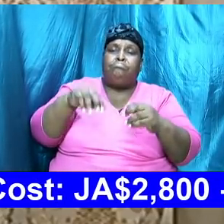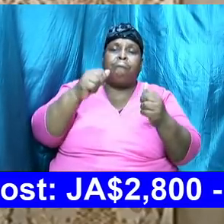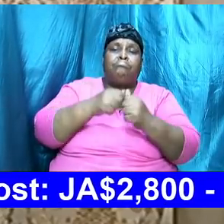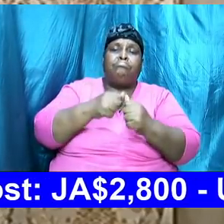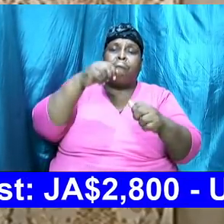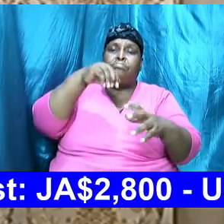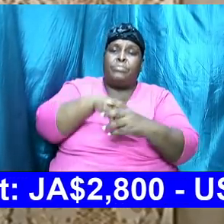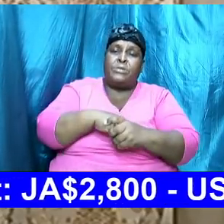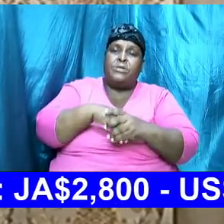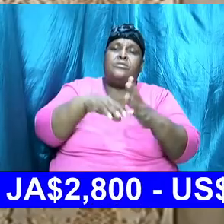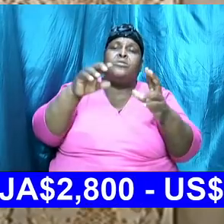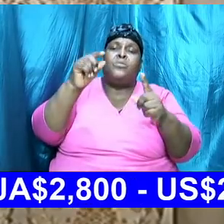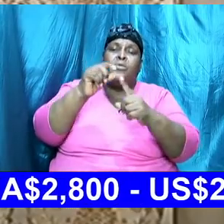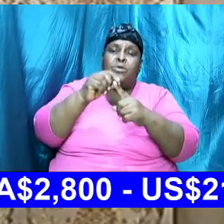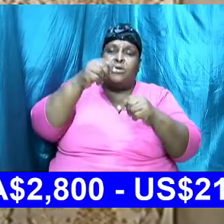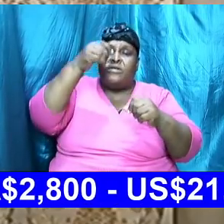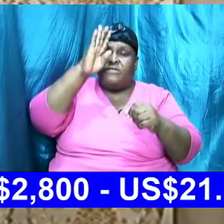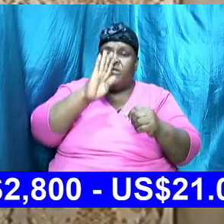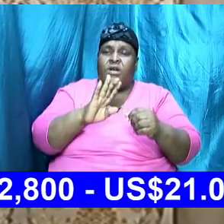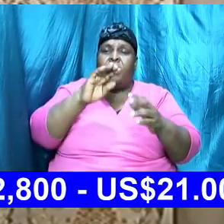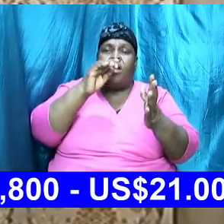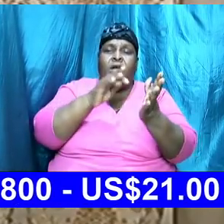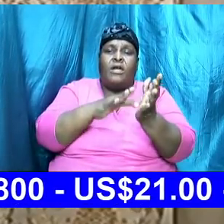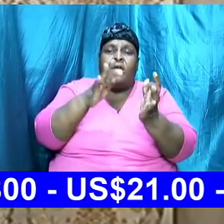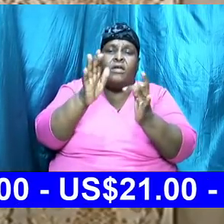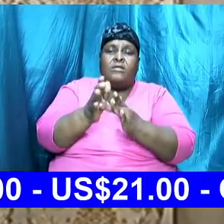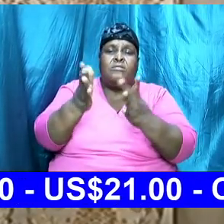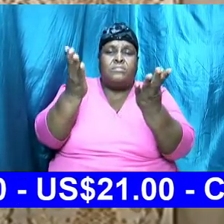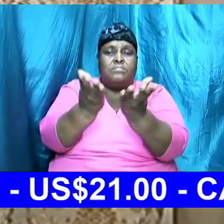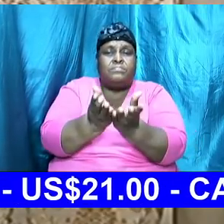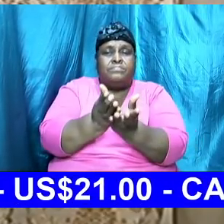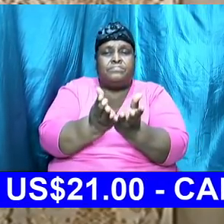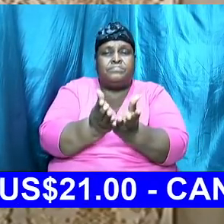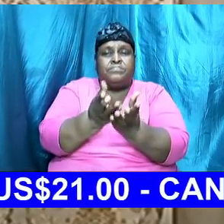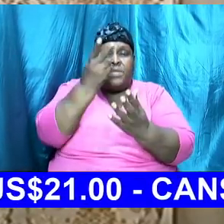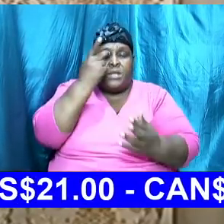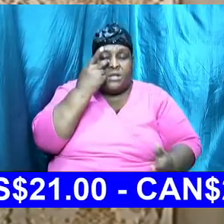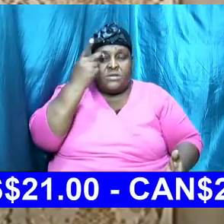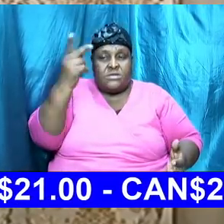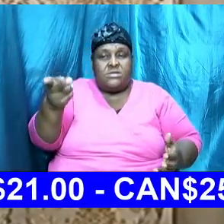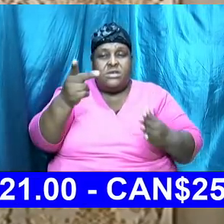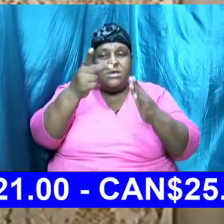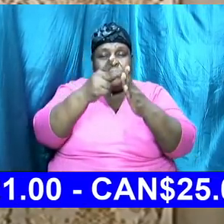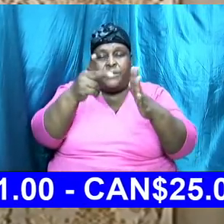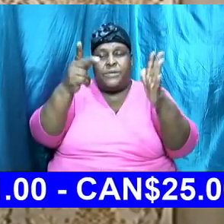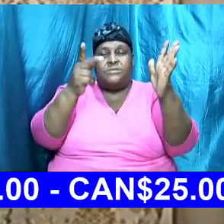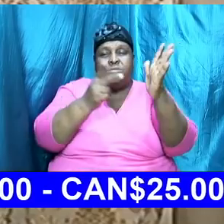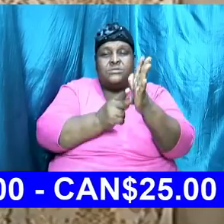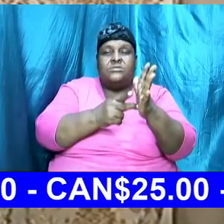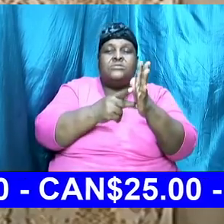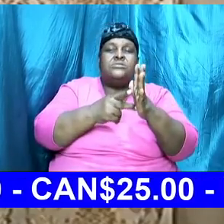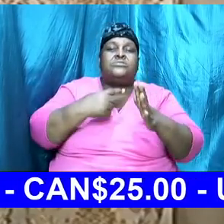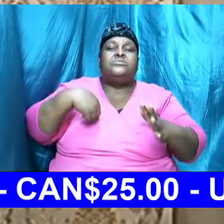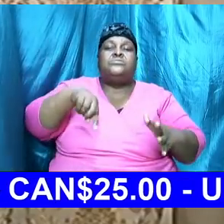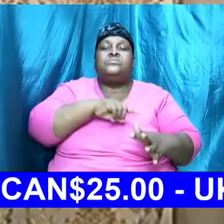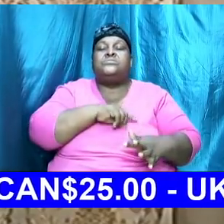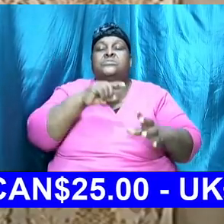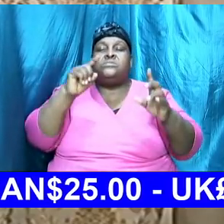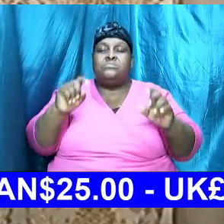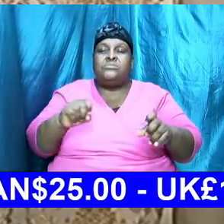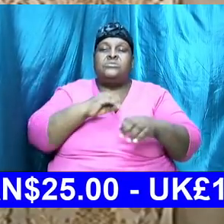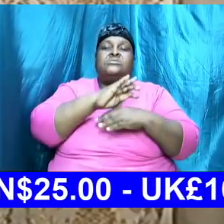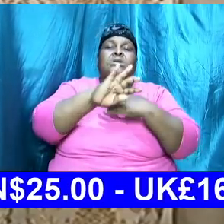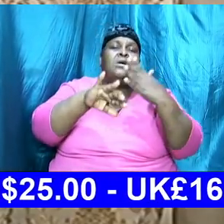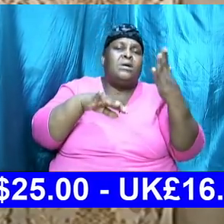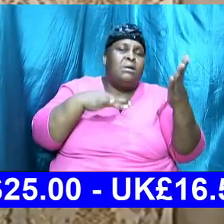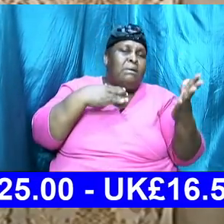pick out and to see concepts and to see principles we must all and all